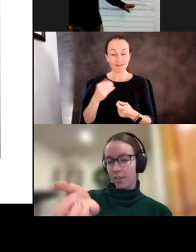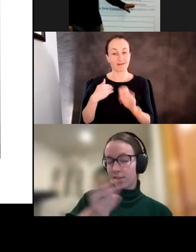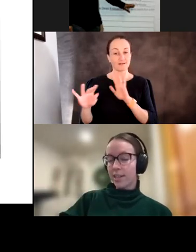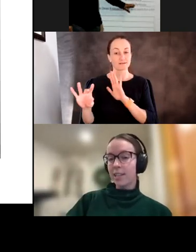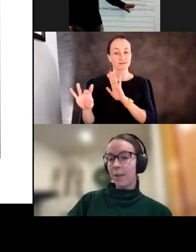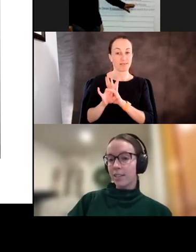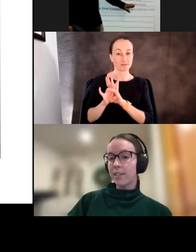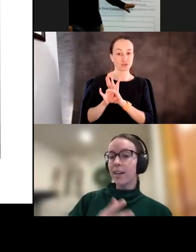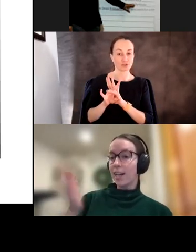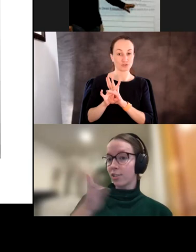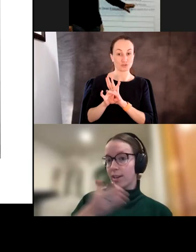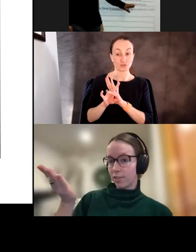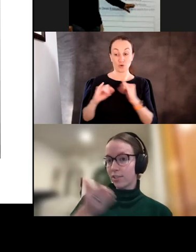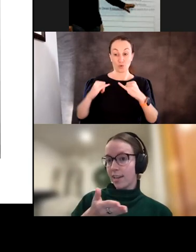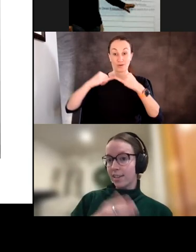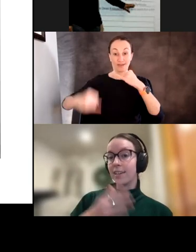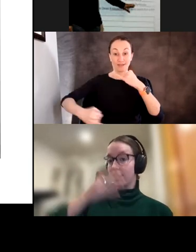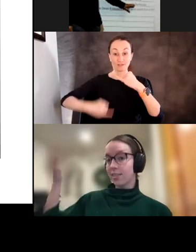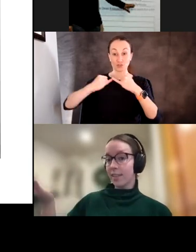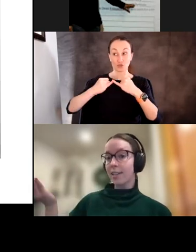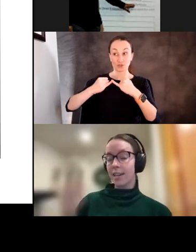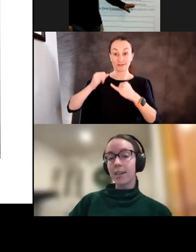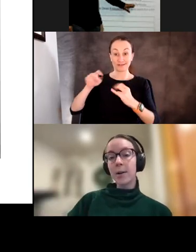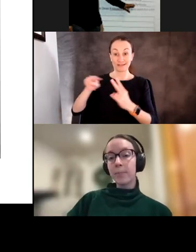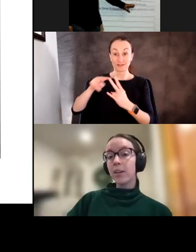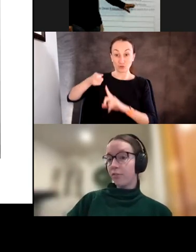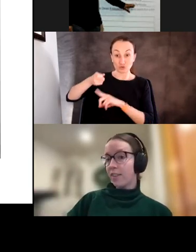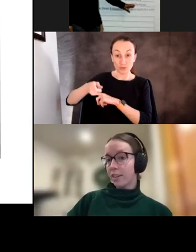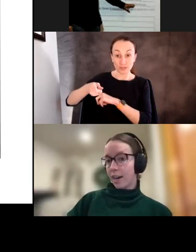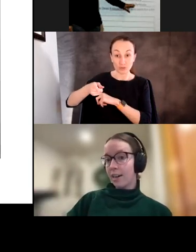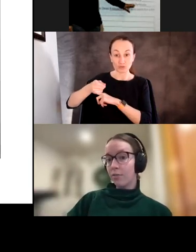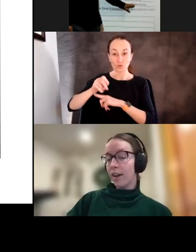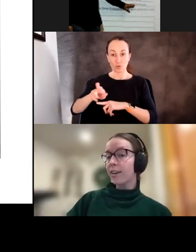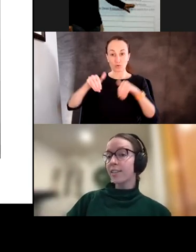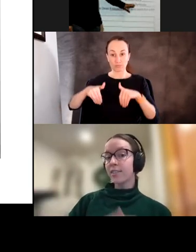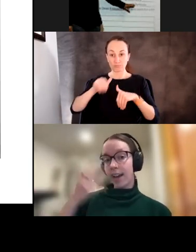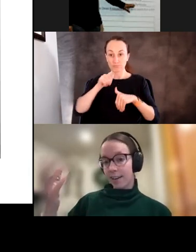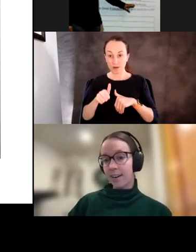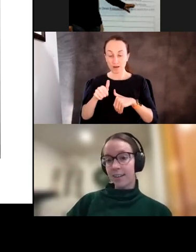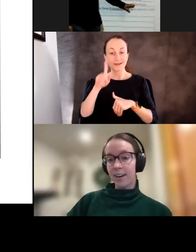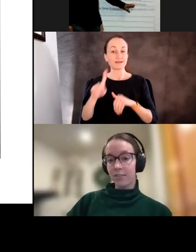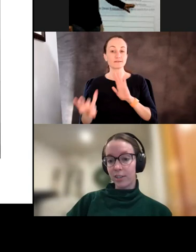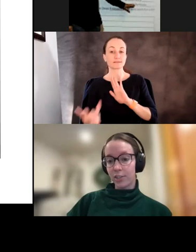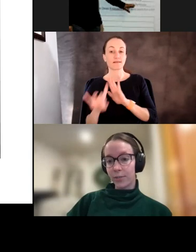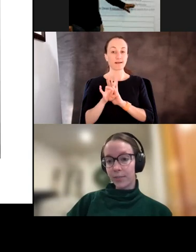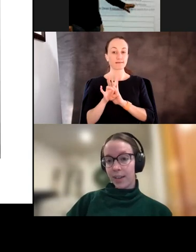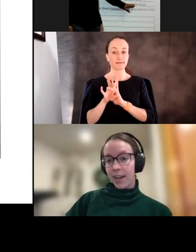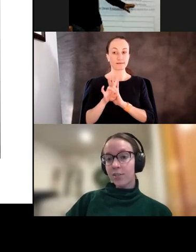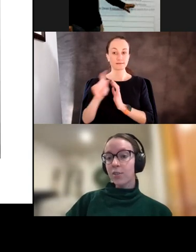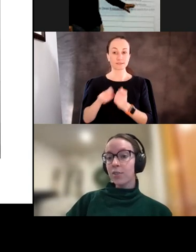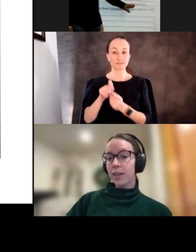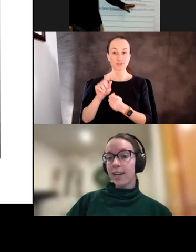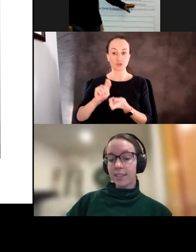the circuit in the bacteria either triggers or doesn't, it is selecting in favor of variants that are functional.